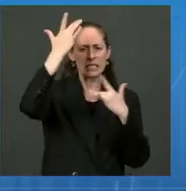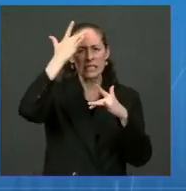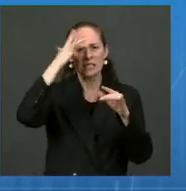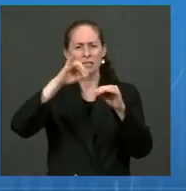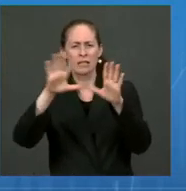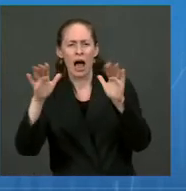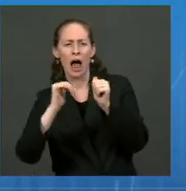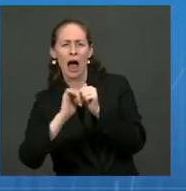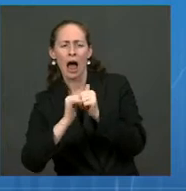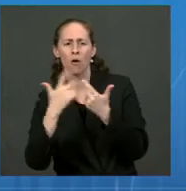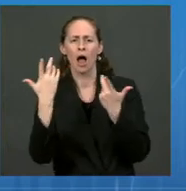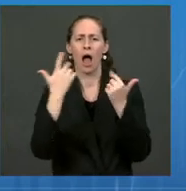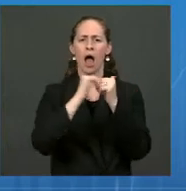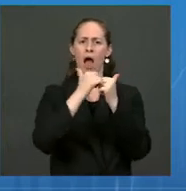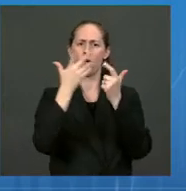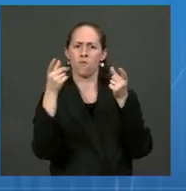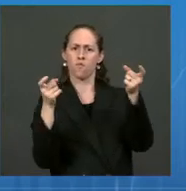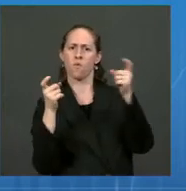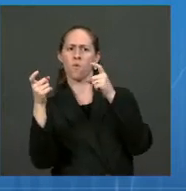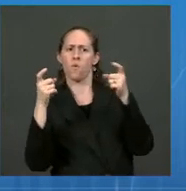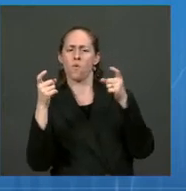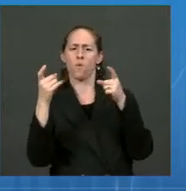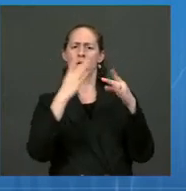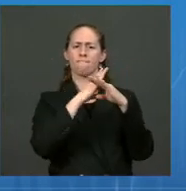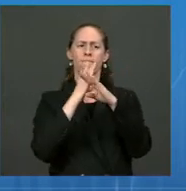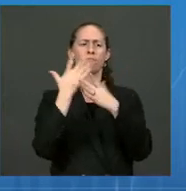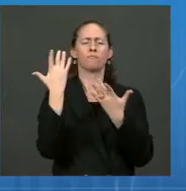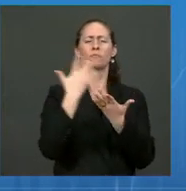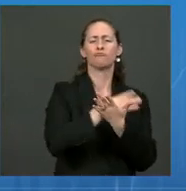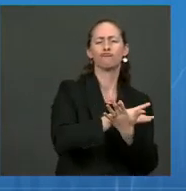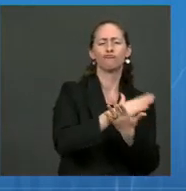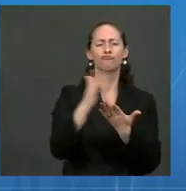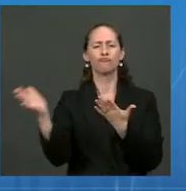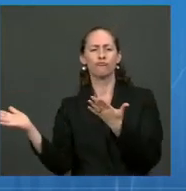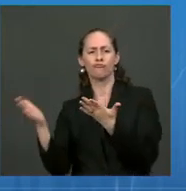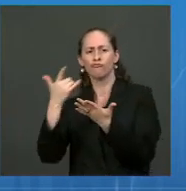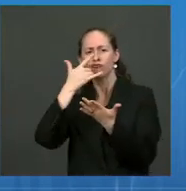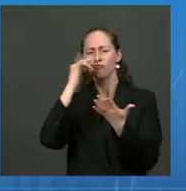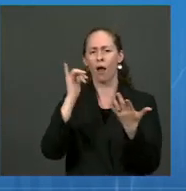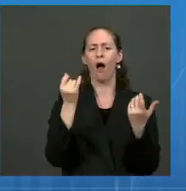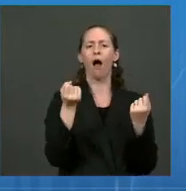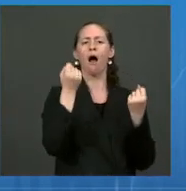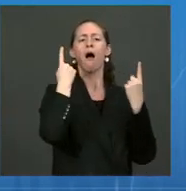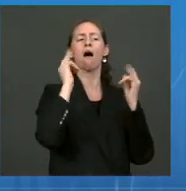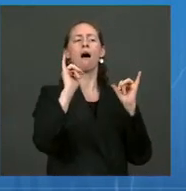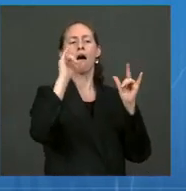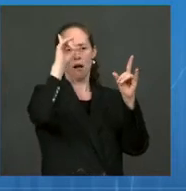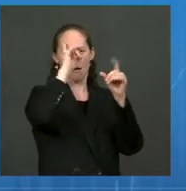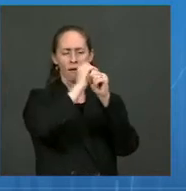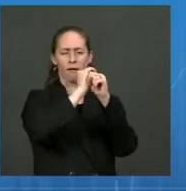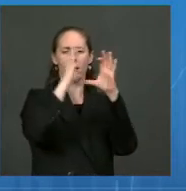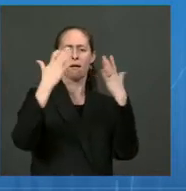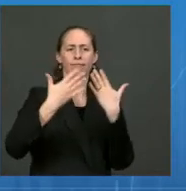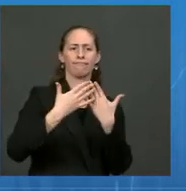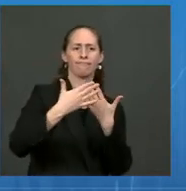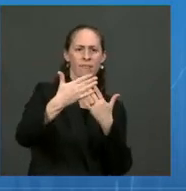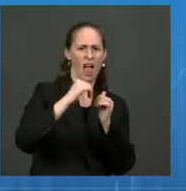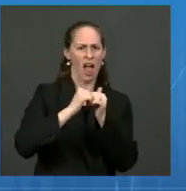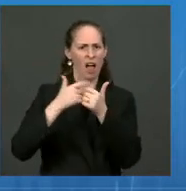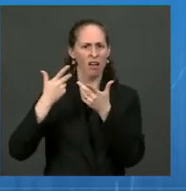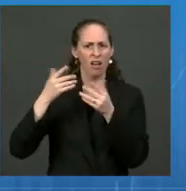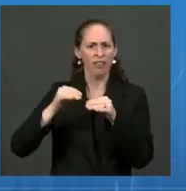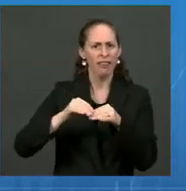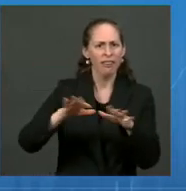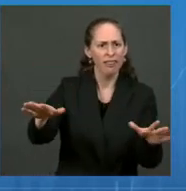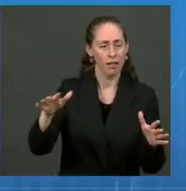the spectrum, hopefully understanding the pathophysiological mechanisms, which would then lead